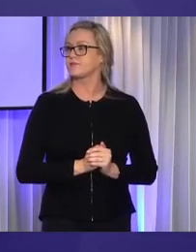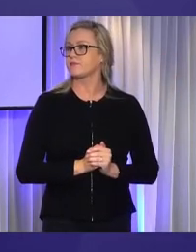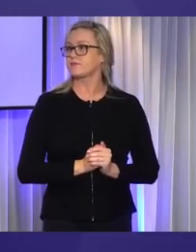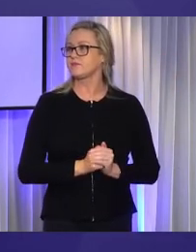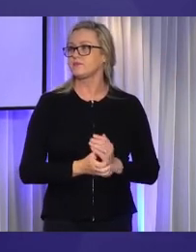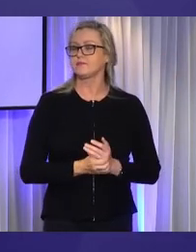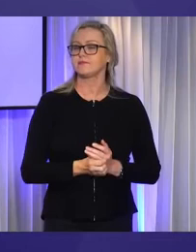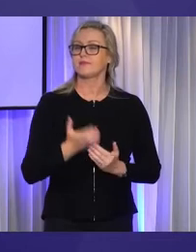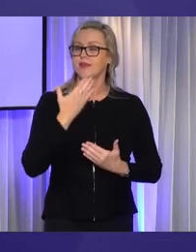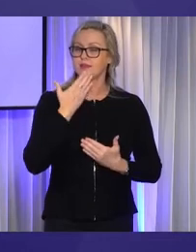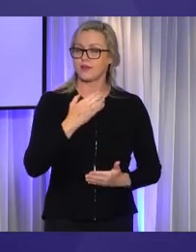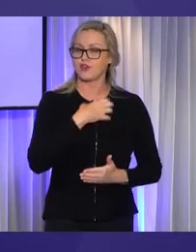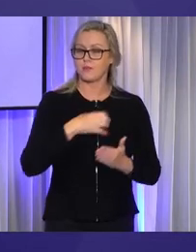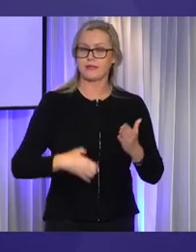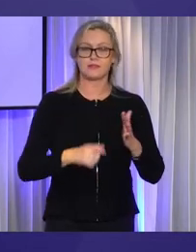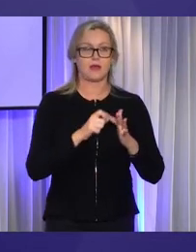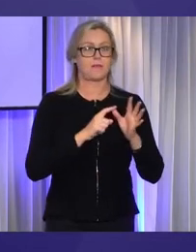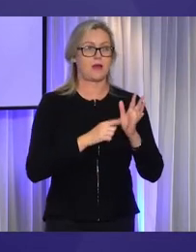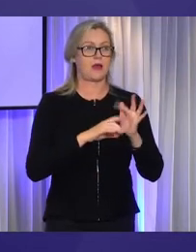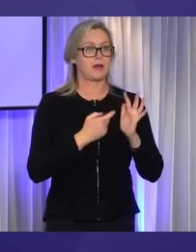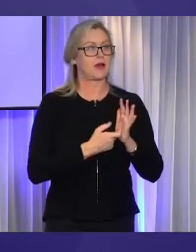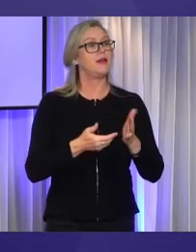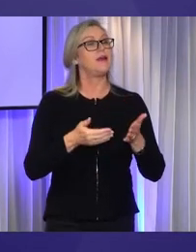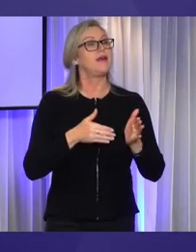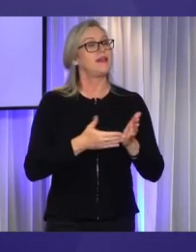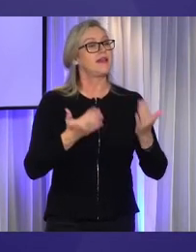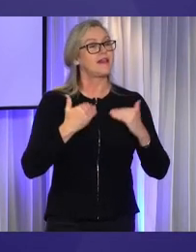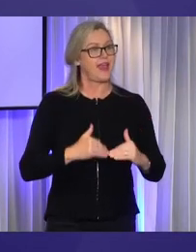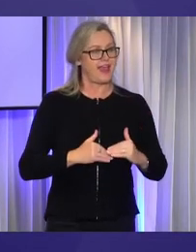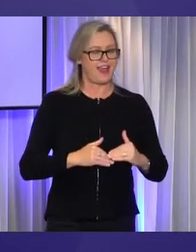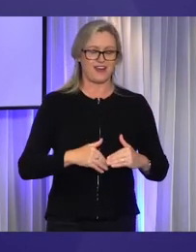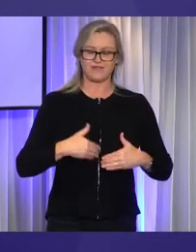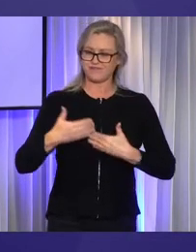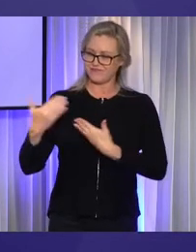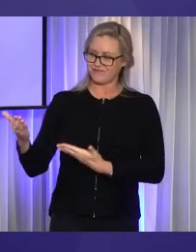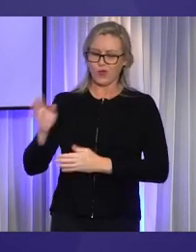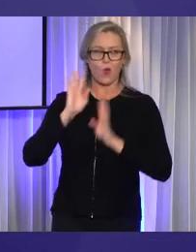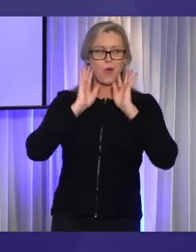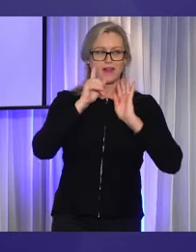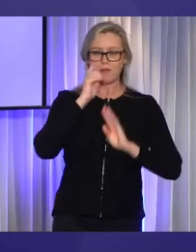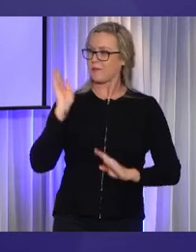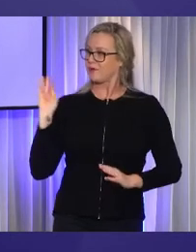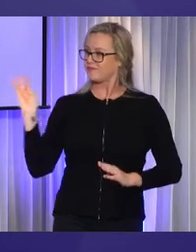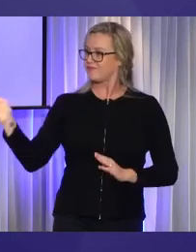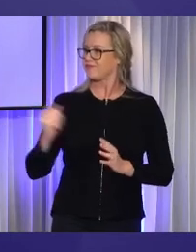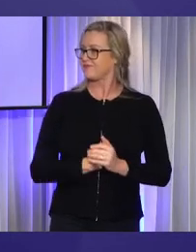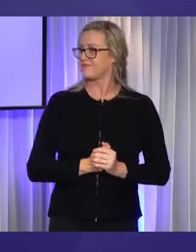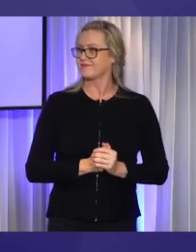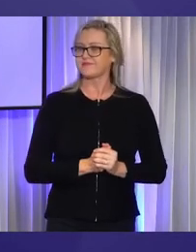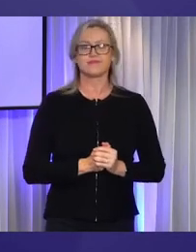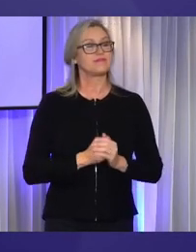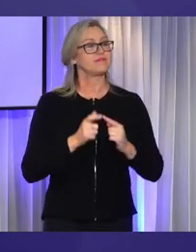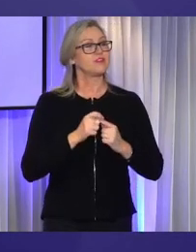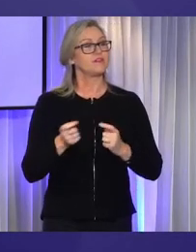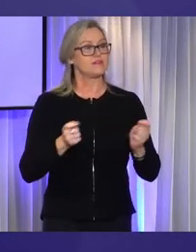Thank you Minister Palmer. It's now my pleasure to hand over to the wonderful people on stage. I'm beginning with the facilitator of the